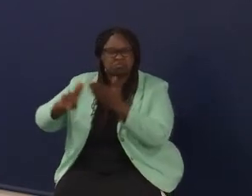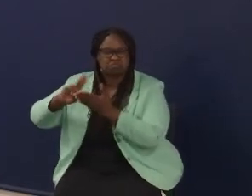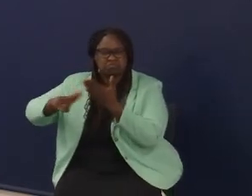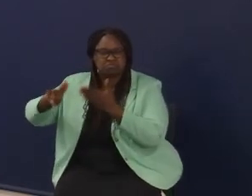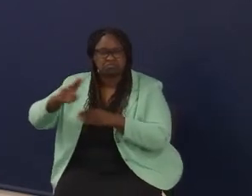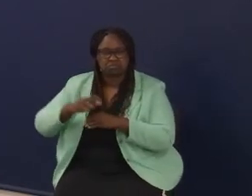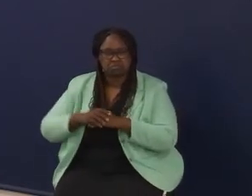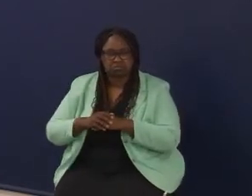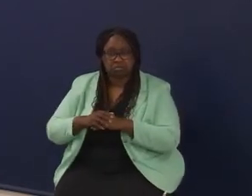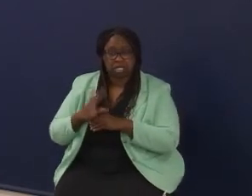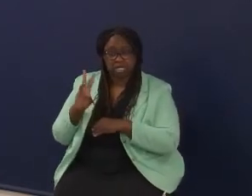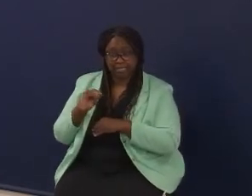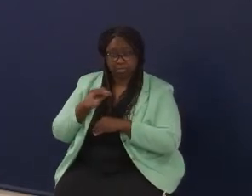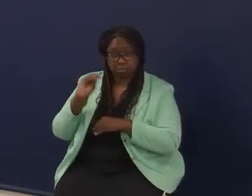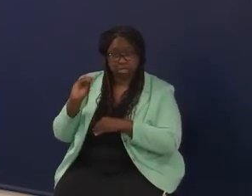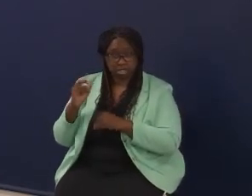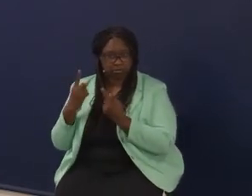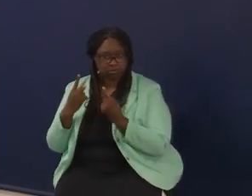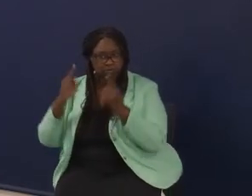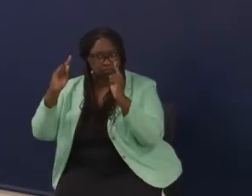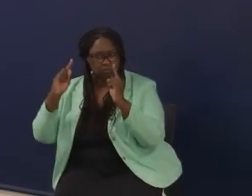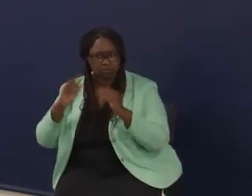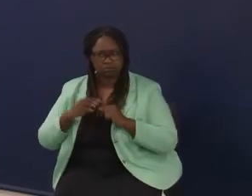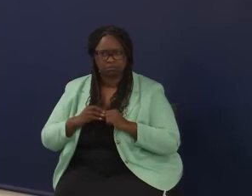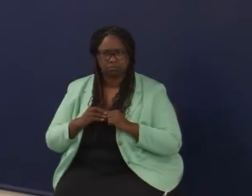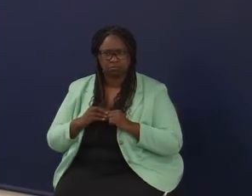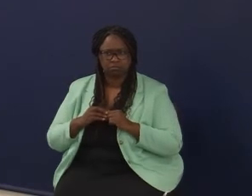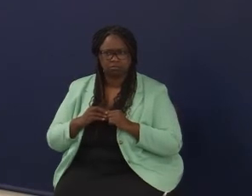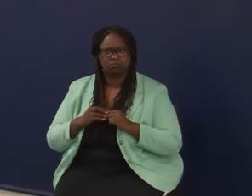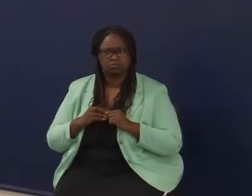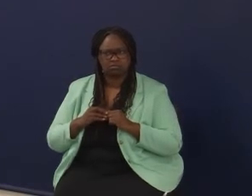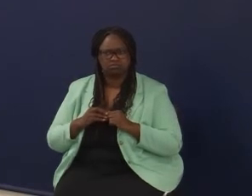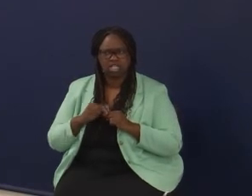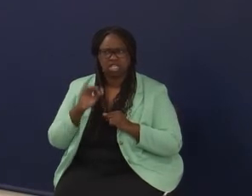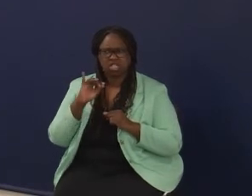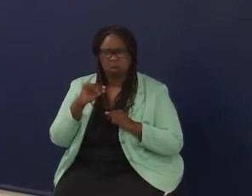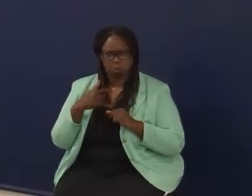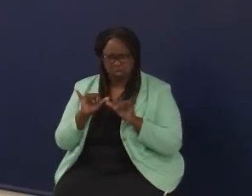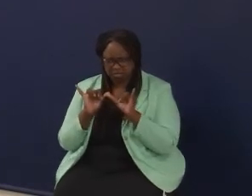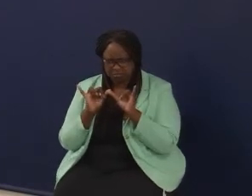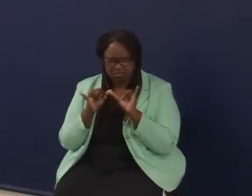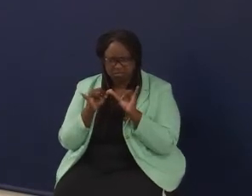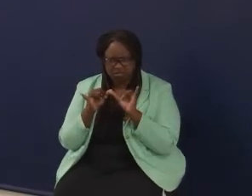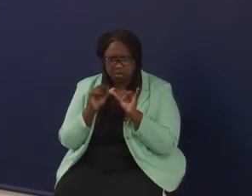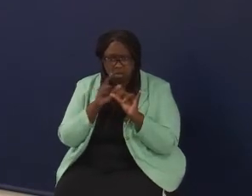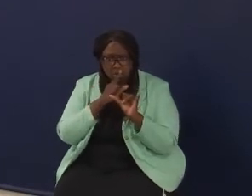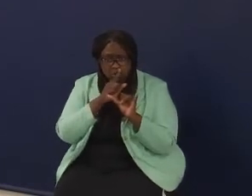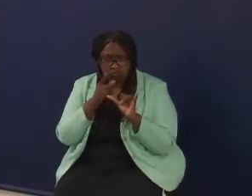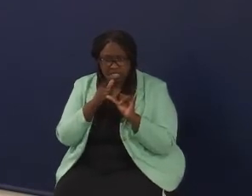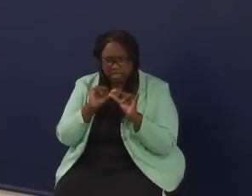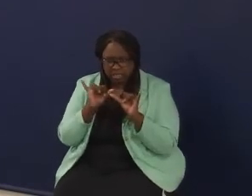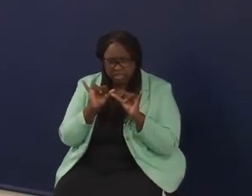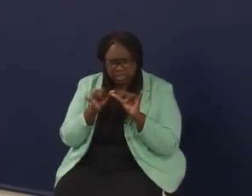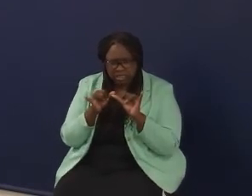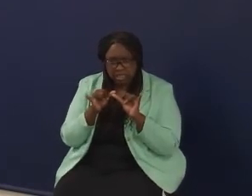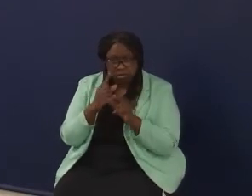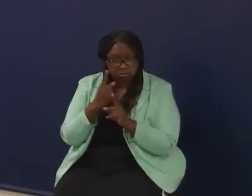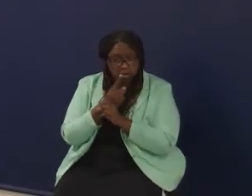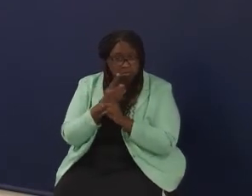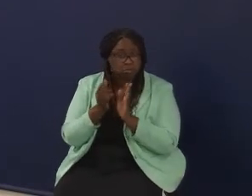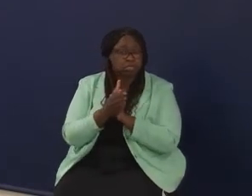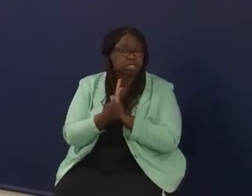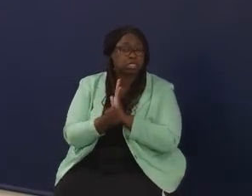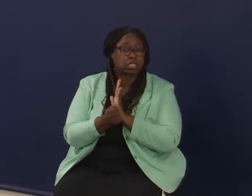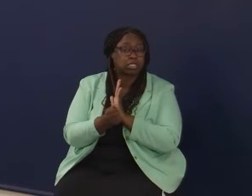70 percent is being successful. So if we're only meeting that benchmark, are we really assessing the proper skills in